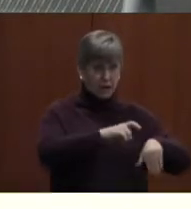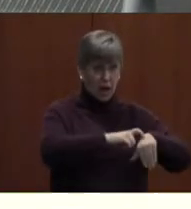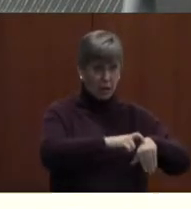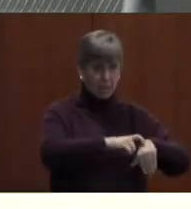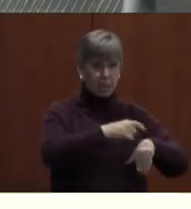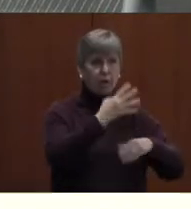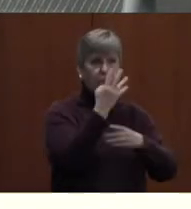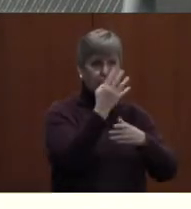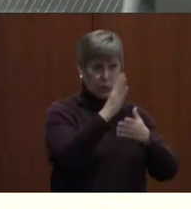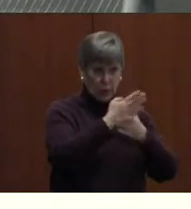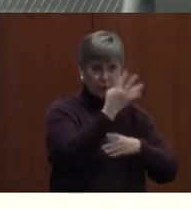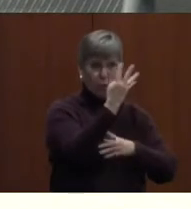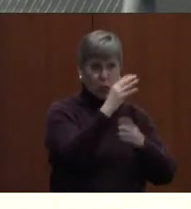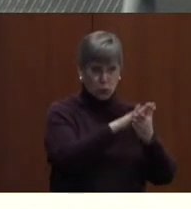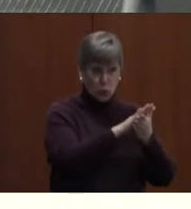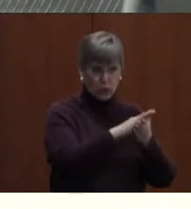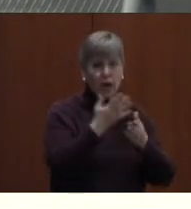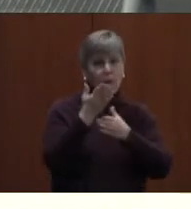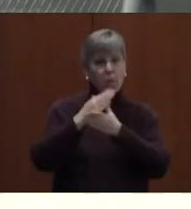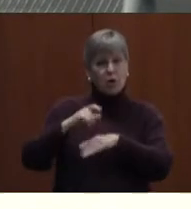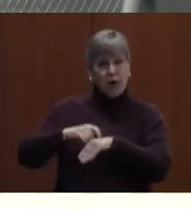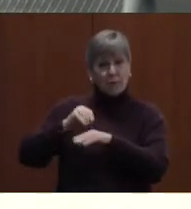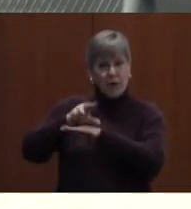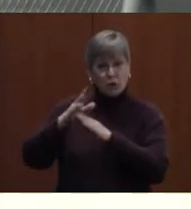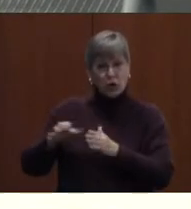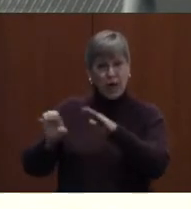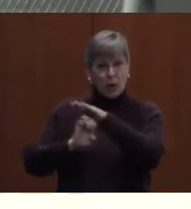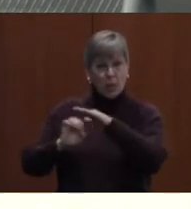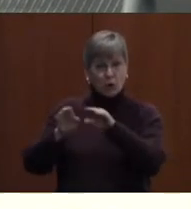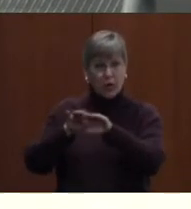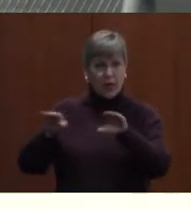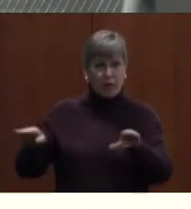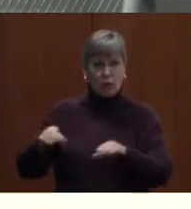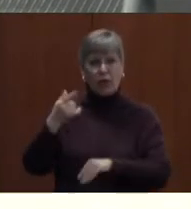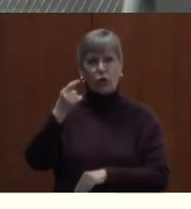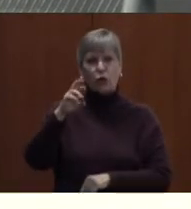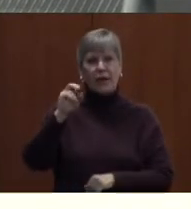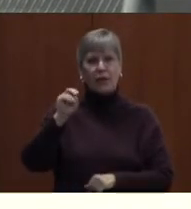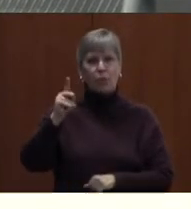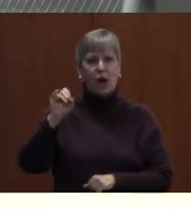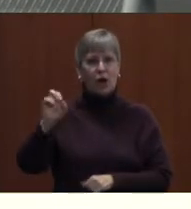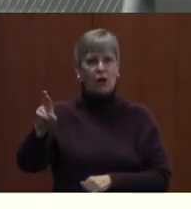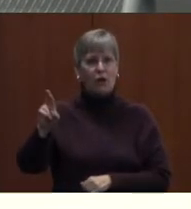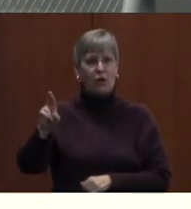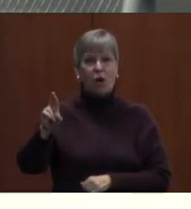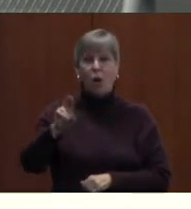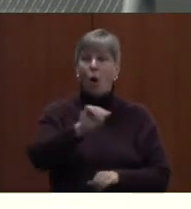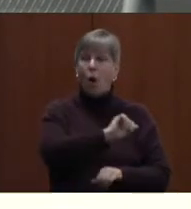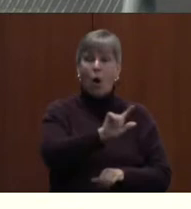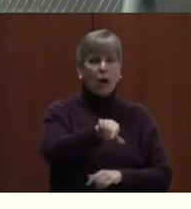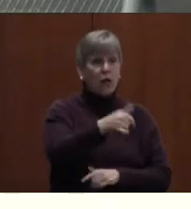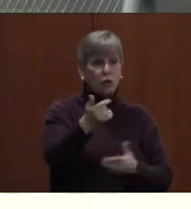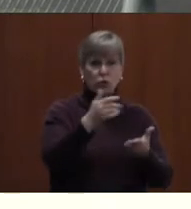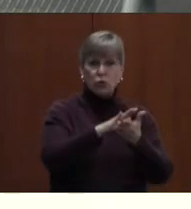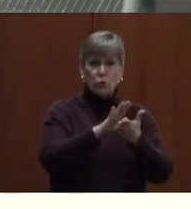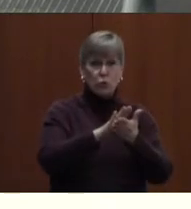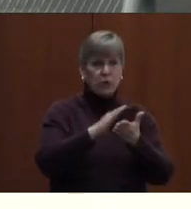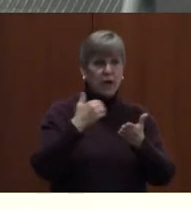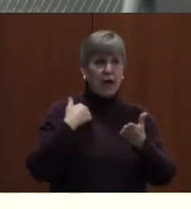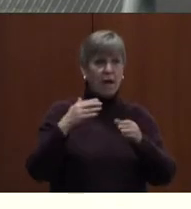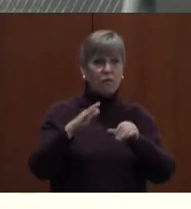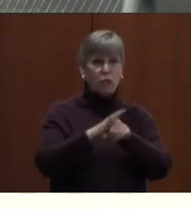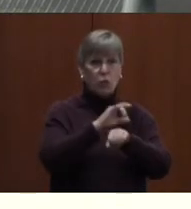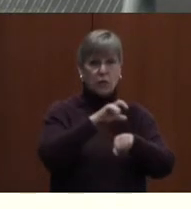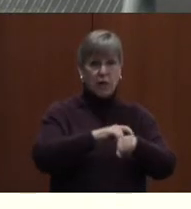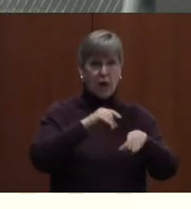schools, and then we have a part-time counselor at the elementary level at Greenbrier. All other schools have a full-time